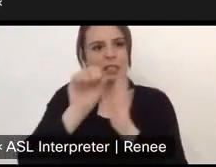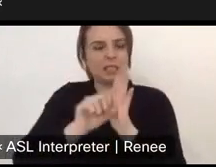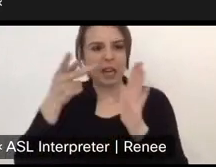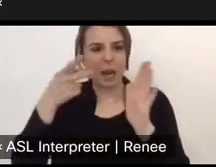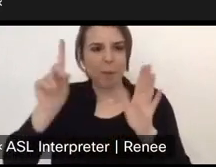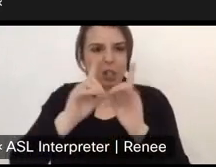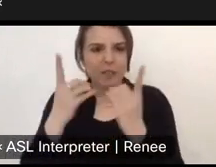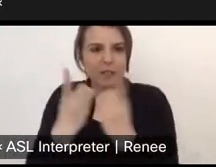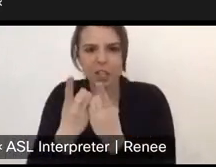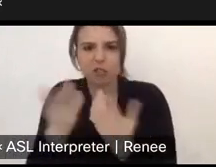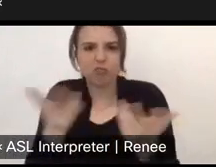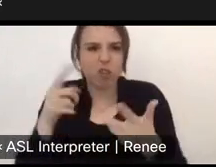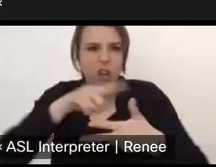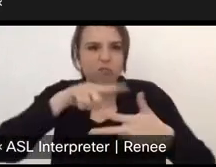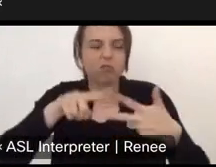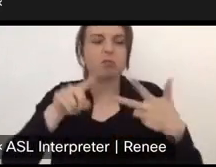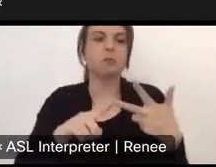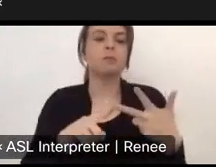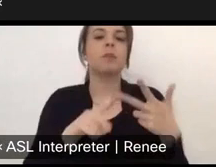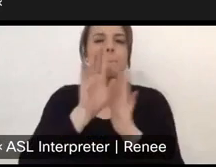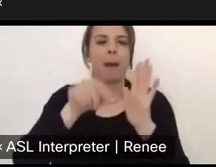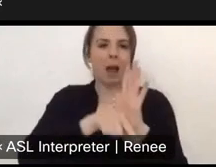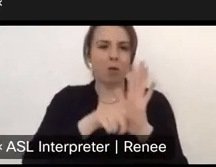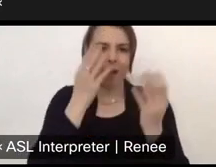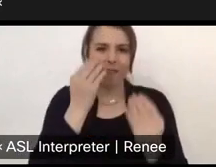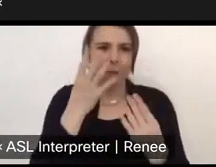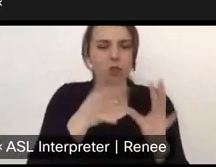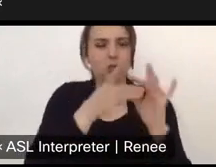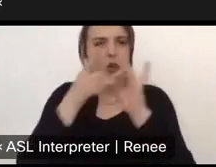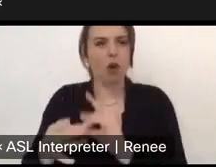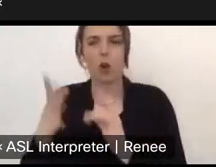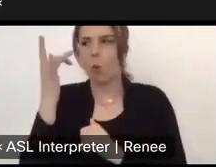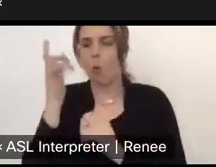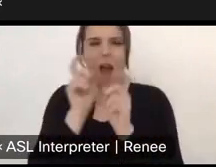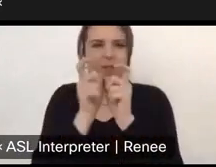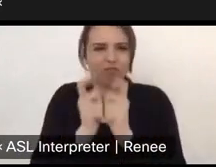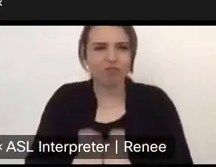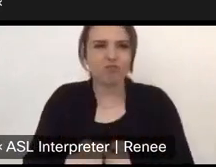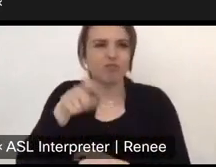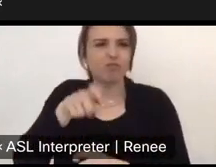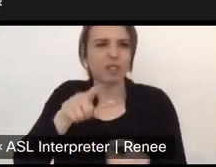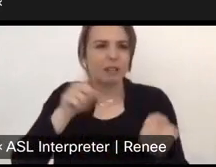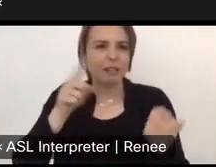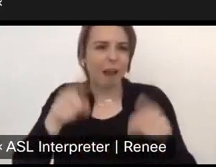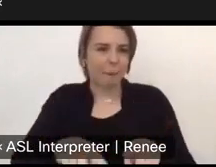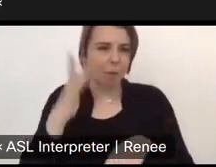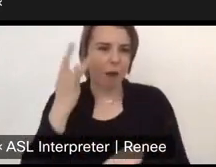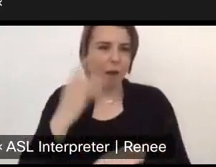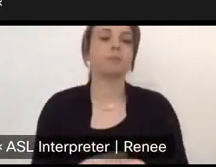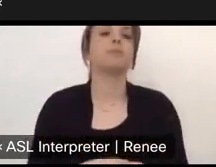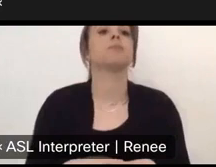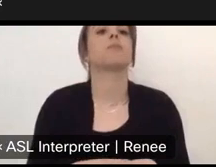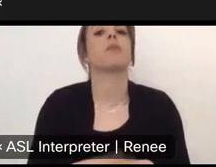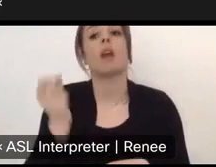give you a little bit of background information as far as why we're looking at some of these provisions during the presentation. We have everyone muted